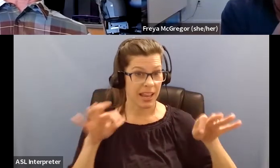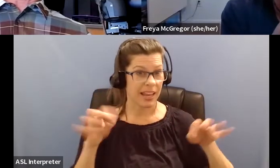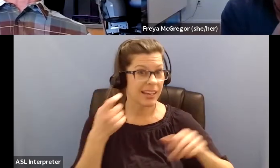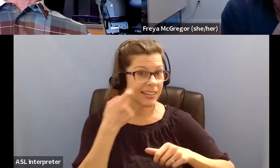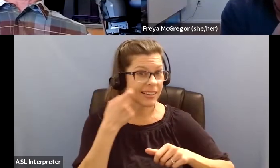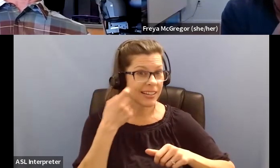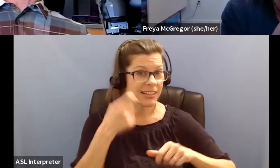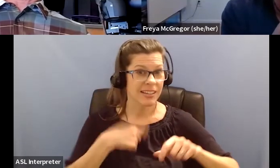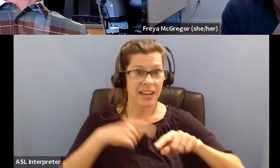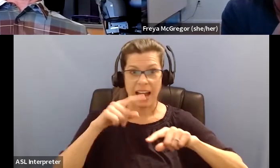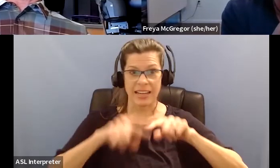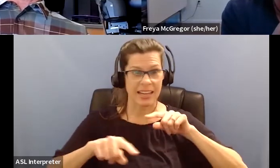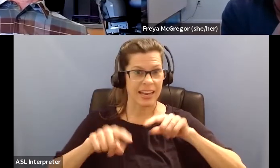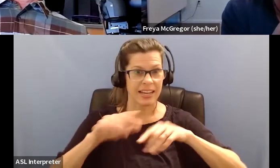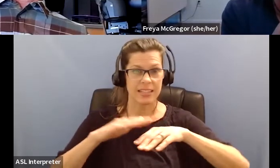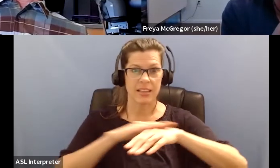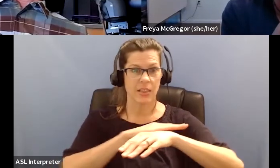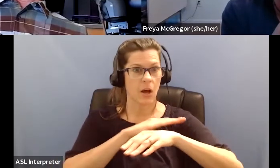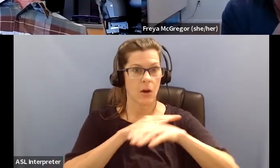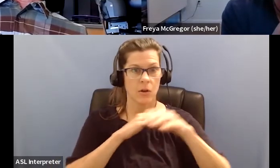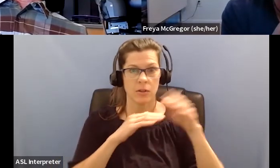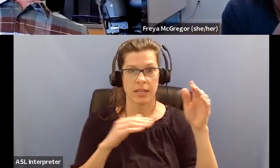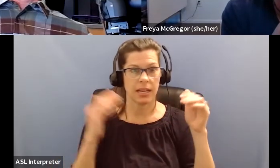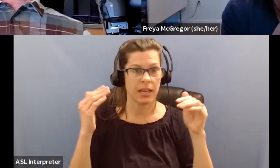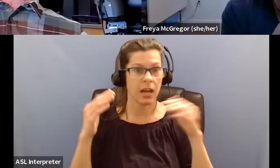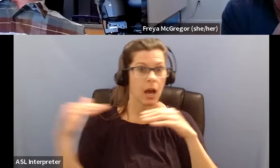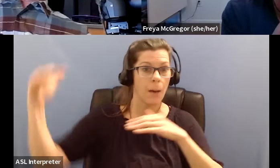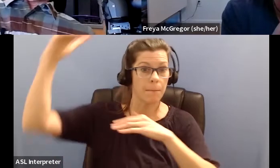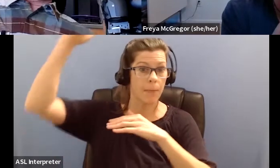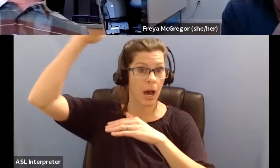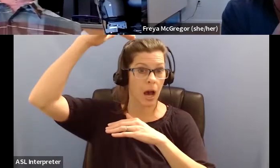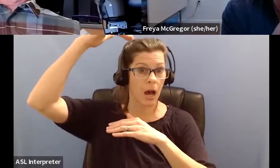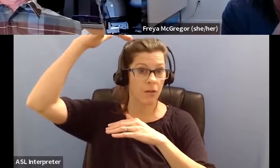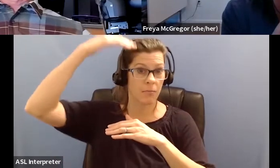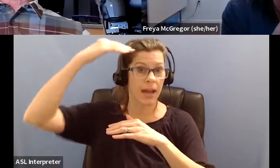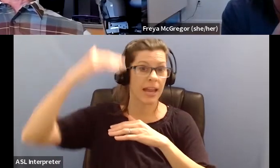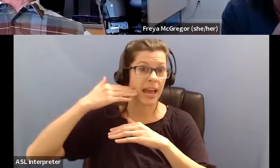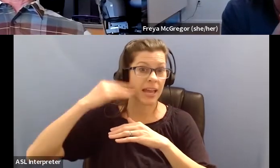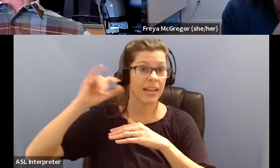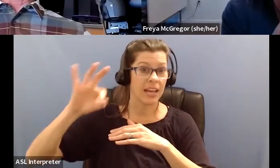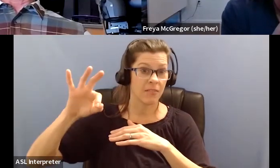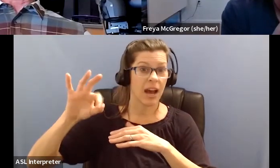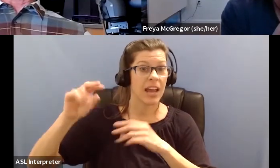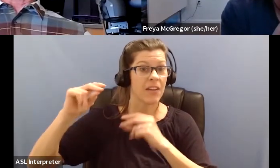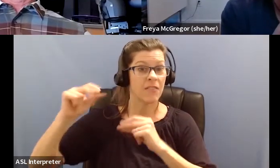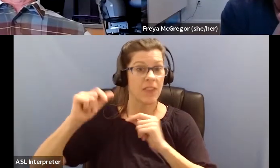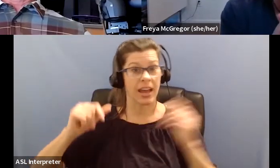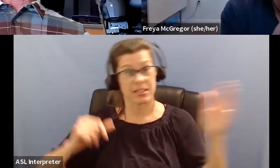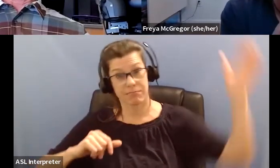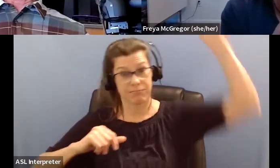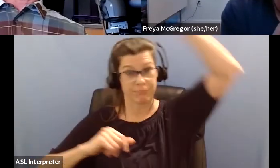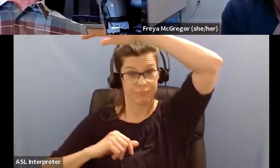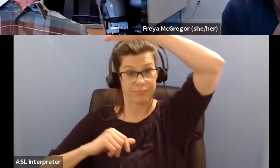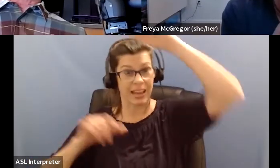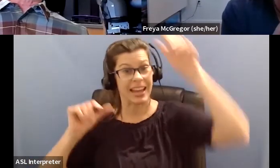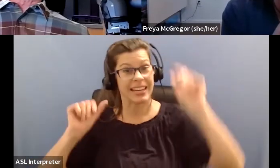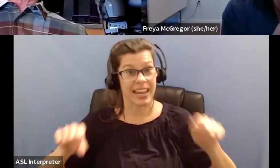literally can't slowly put my arm above my head, if I throw it, you see, it went up there. And